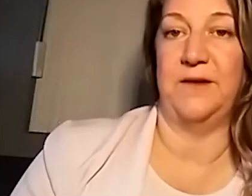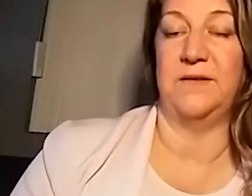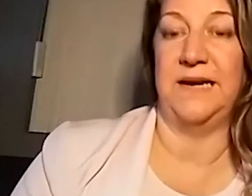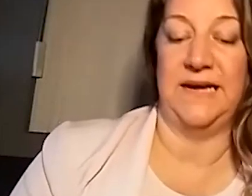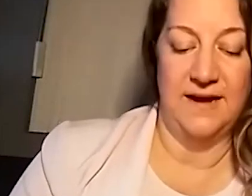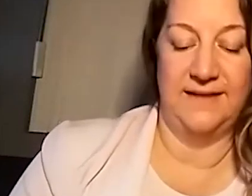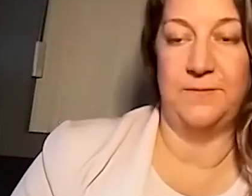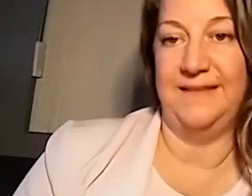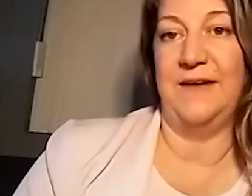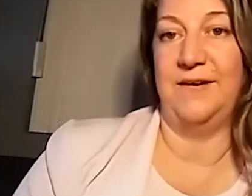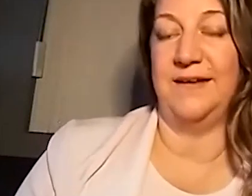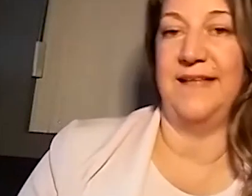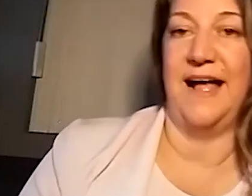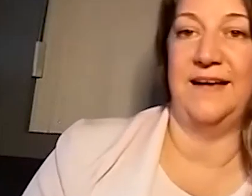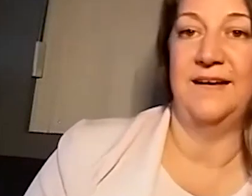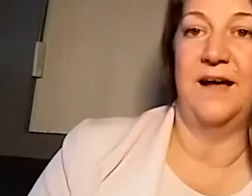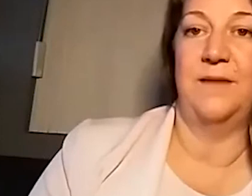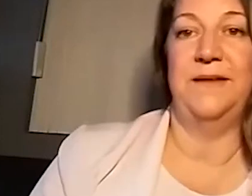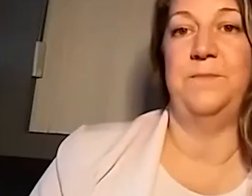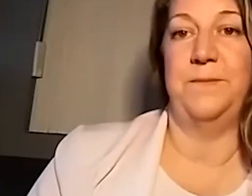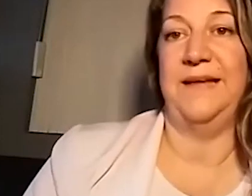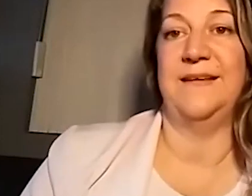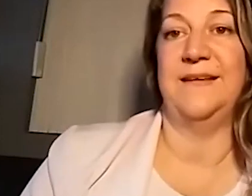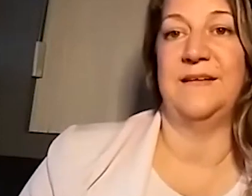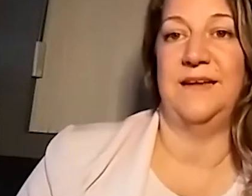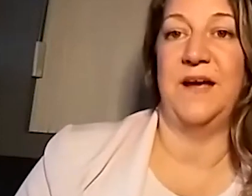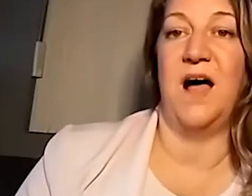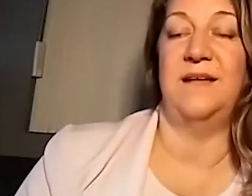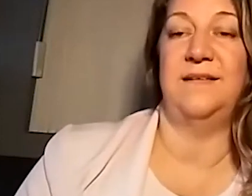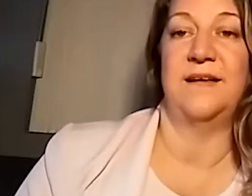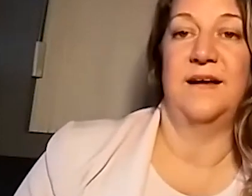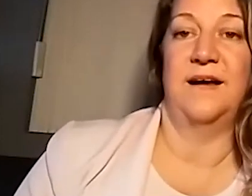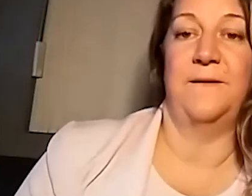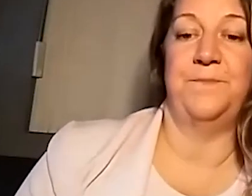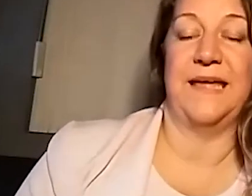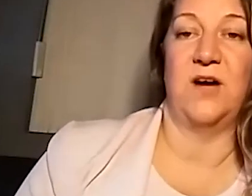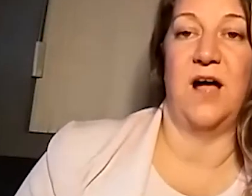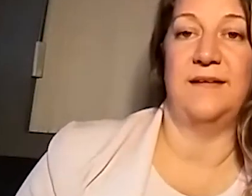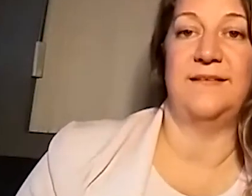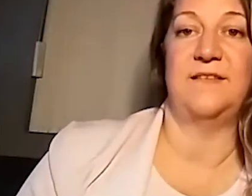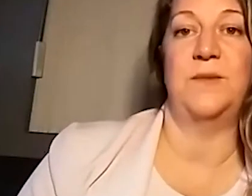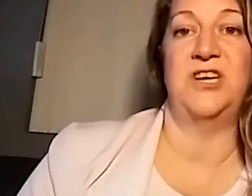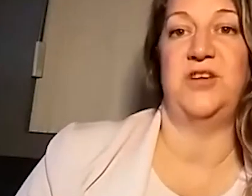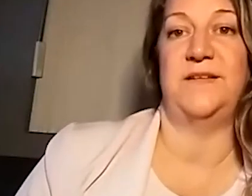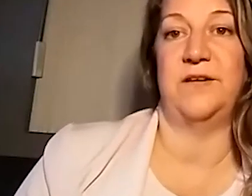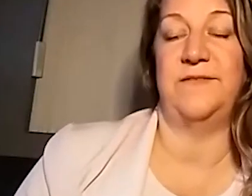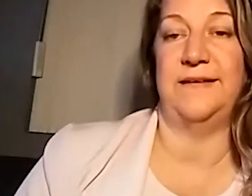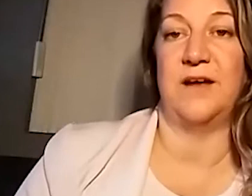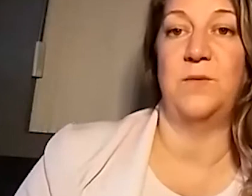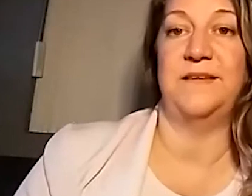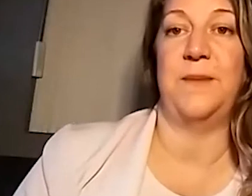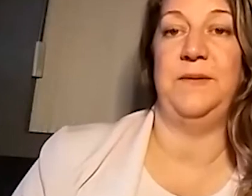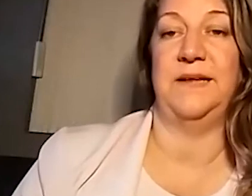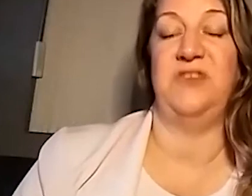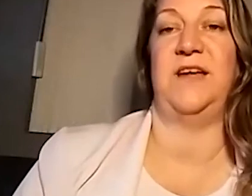taxpayer money. It explains how it does that. Um, but, but basically it's because, um, it costs so much to service